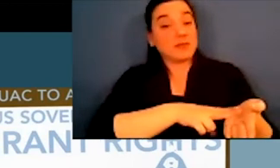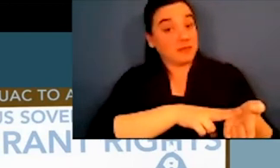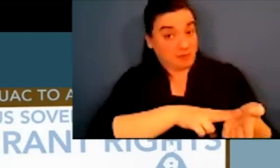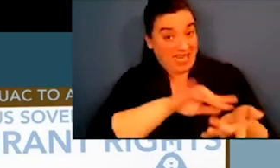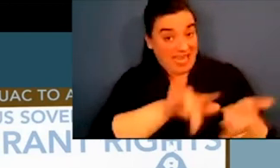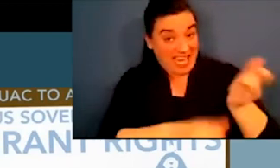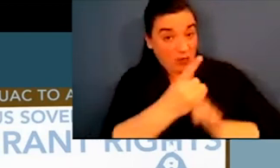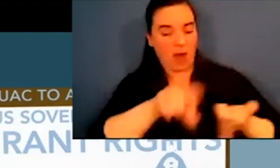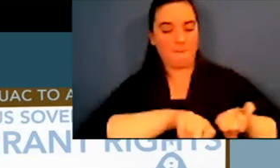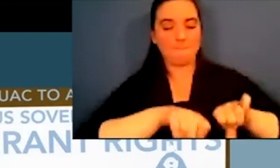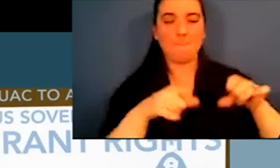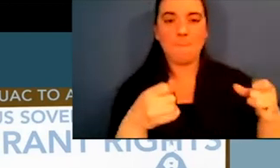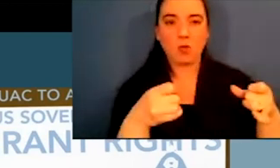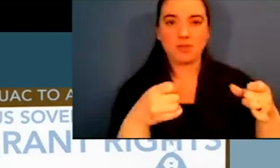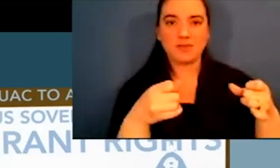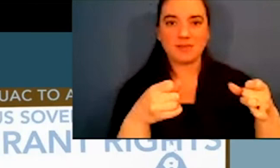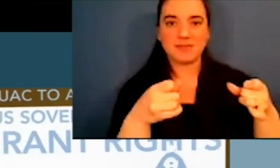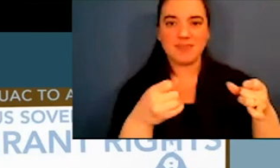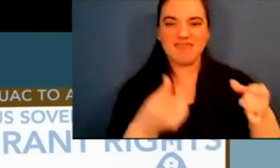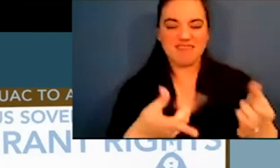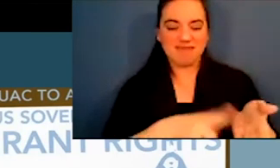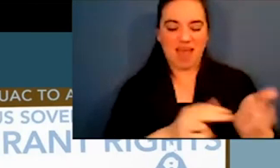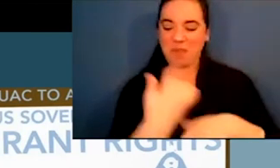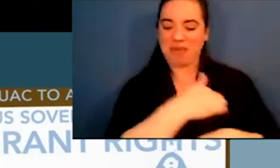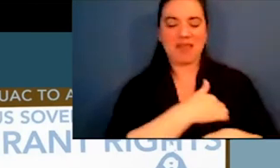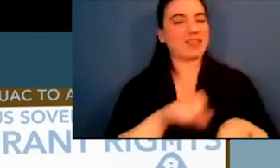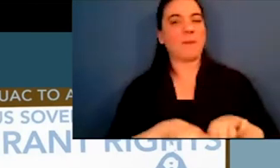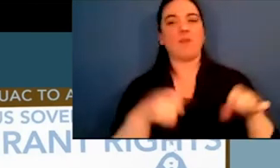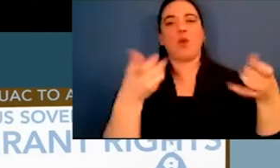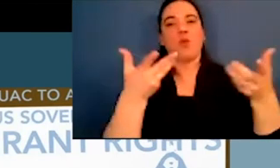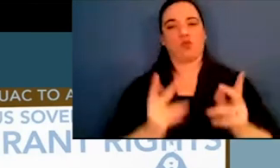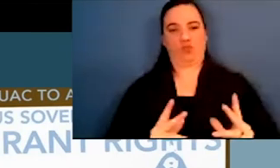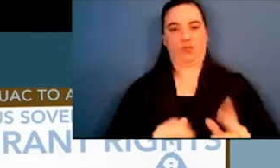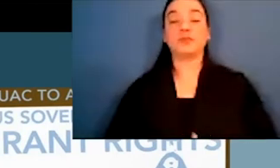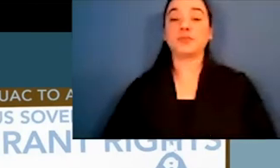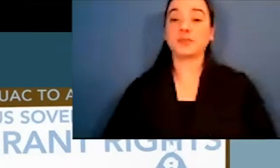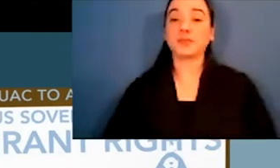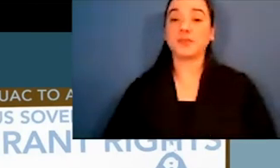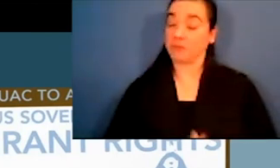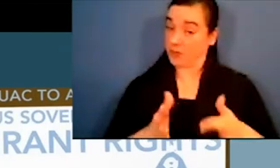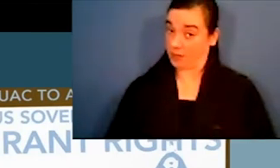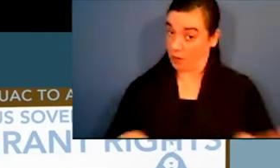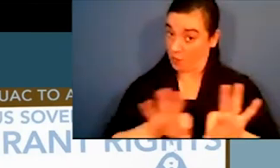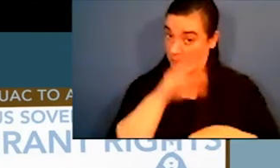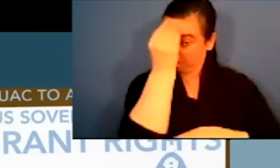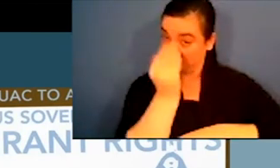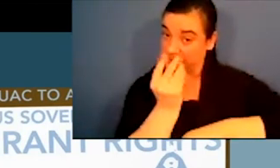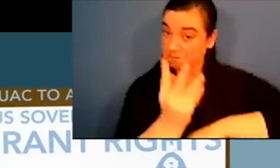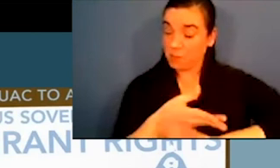to tribal nations. However, the US has broken every single treaty they ever signed with us.